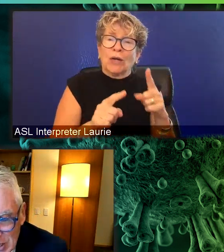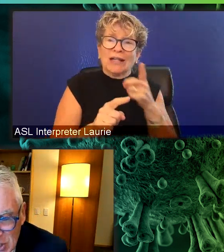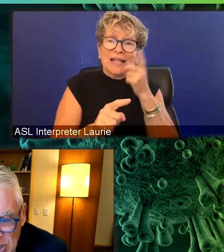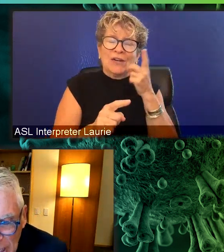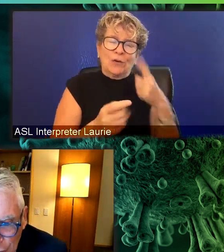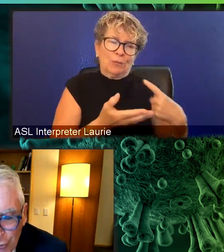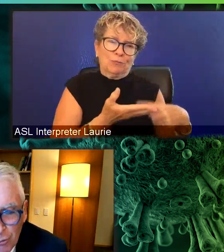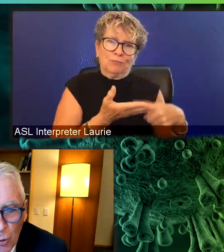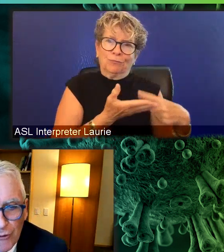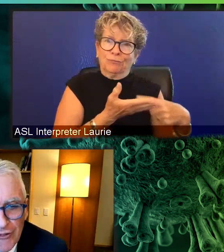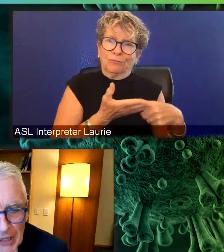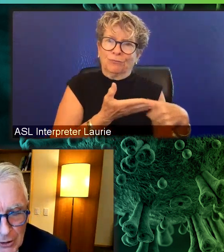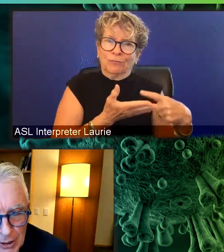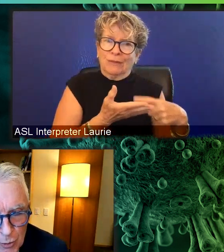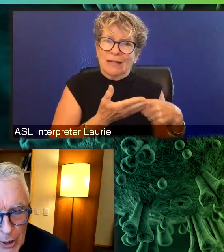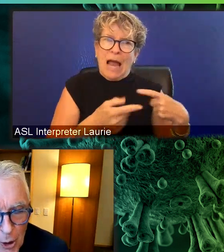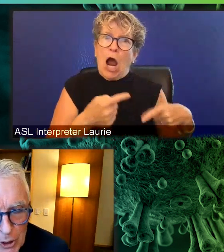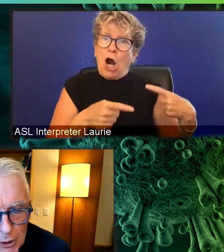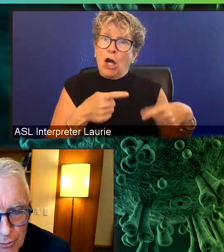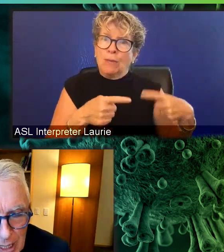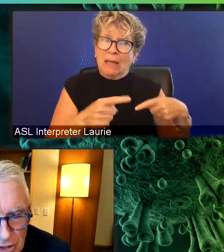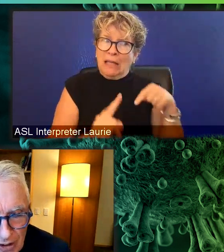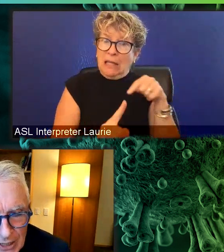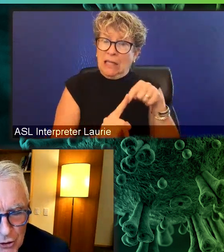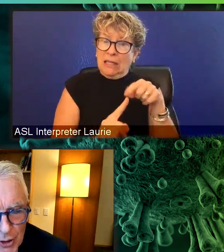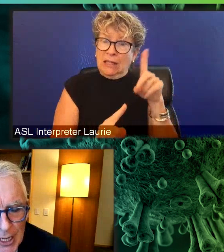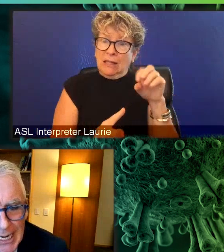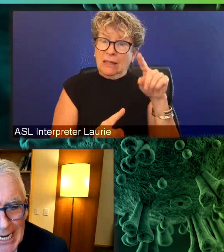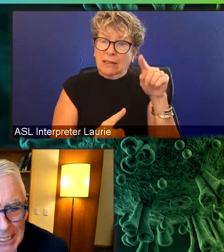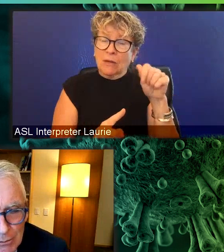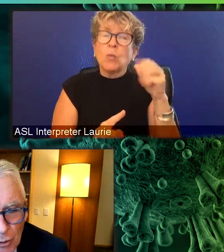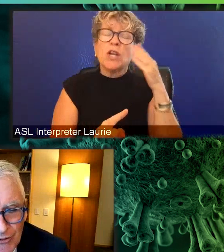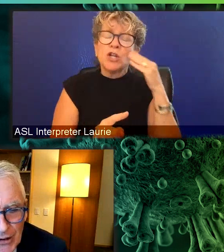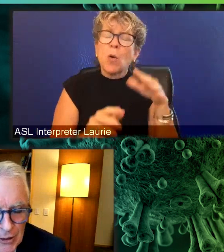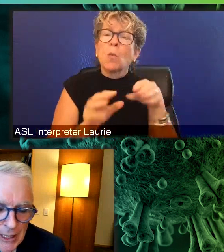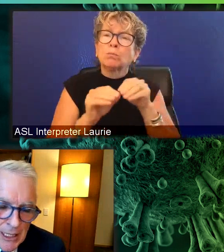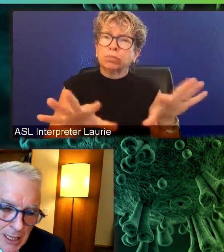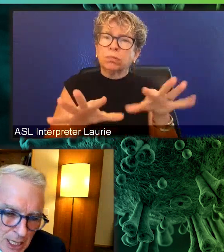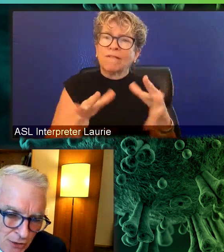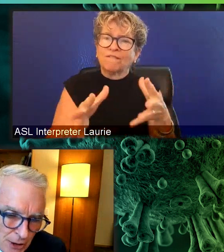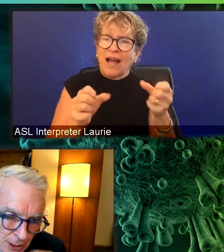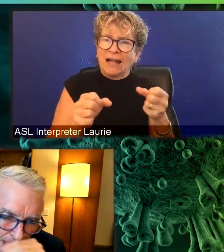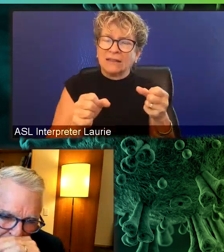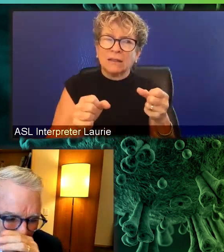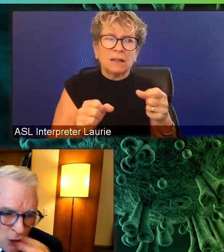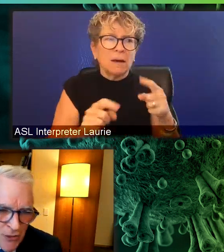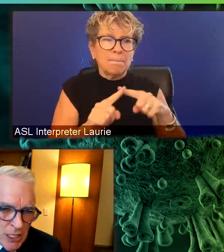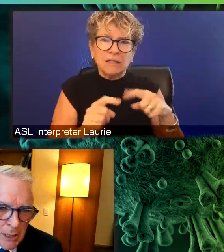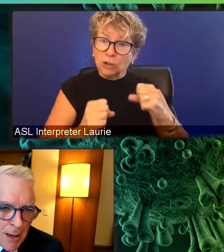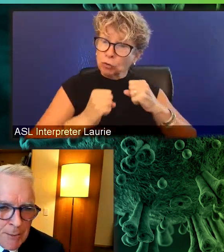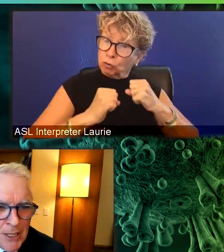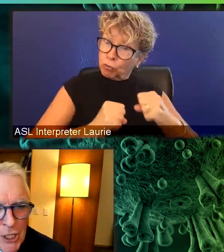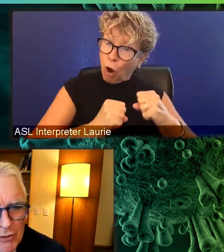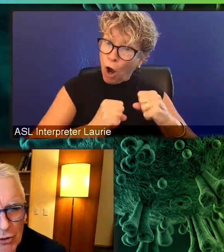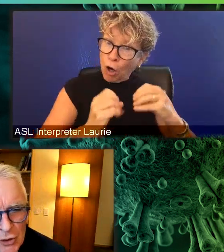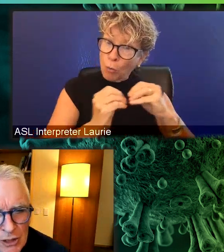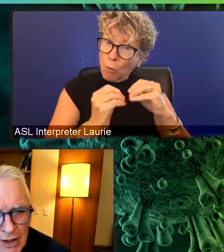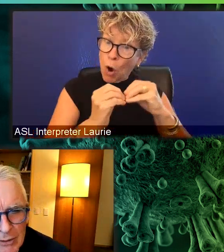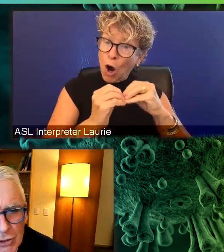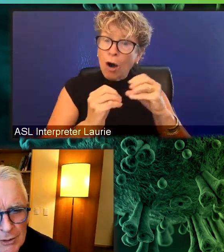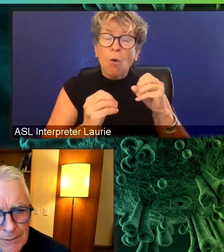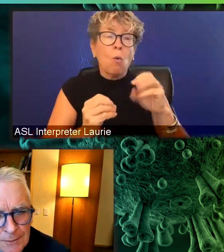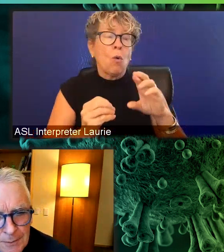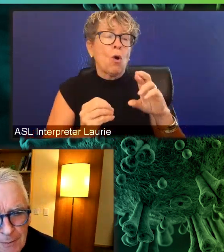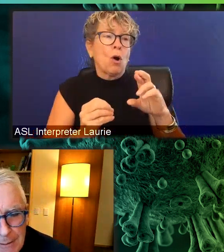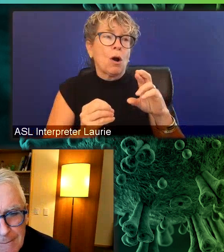virus itself more virulent? We know it spreads faster, is it more virulent? Is it less virulent? How much of this is the population versus